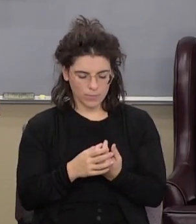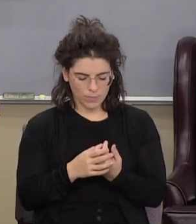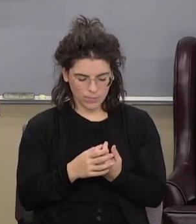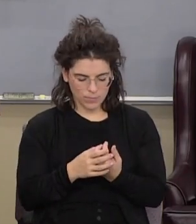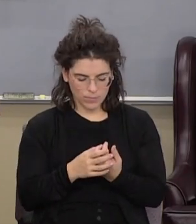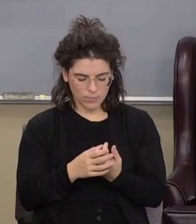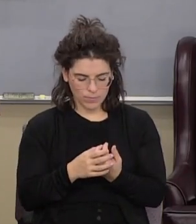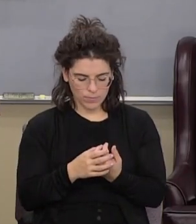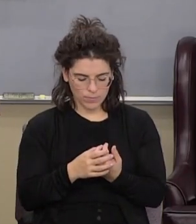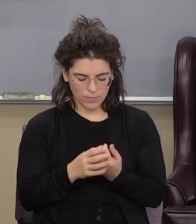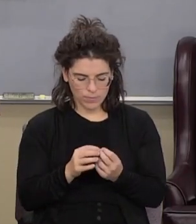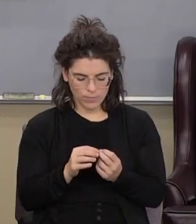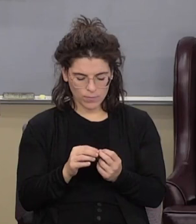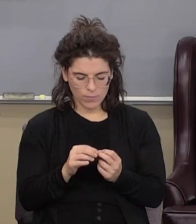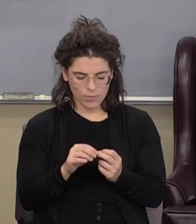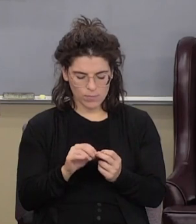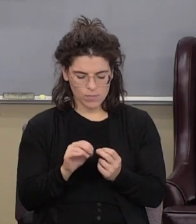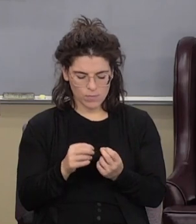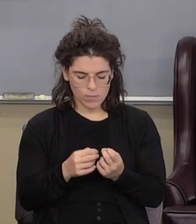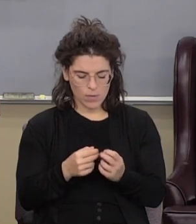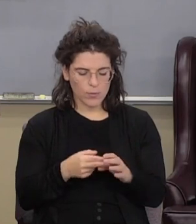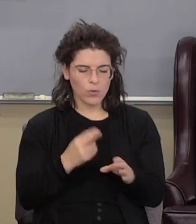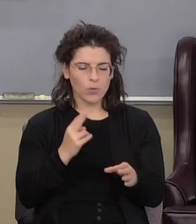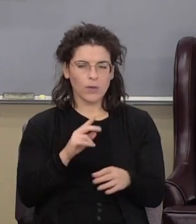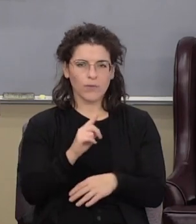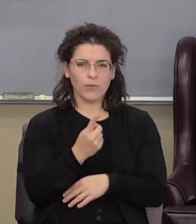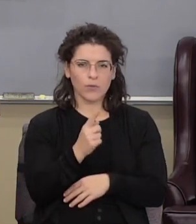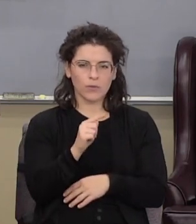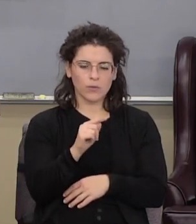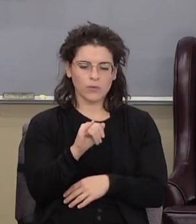look with me I'm going to quit 1st Timothy chapter 6